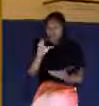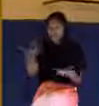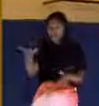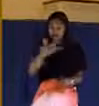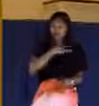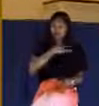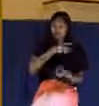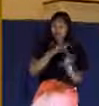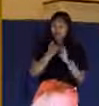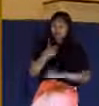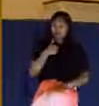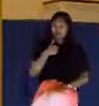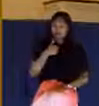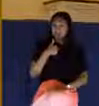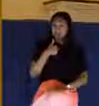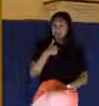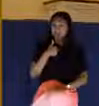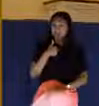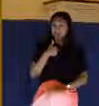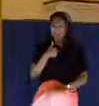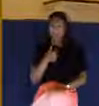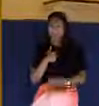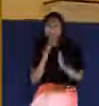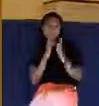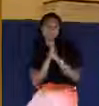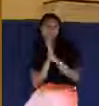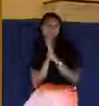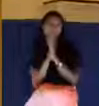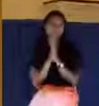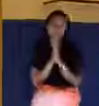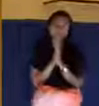changed me? Let's bow for prayer together today.